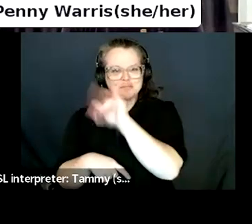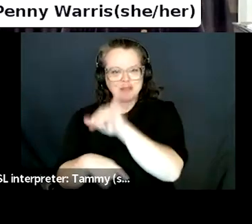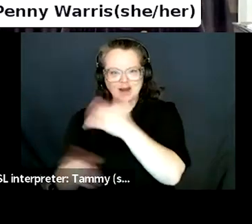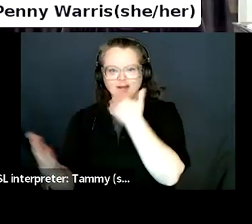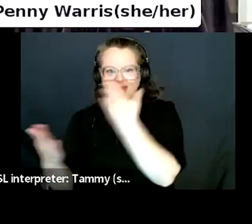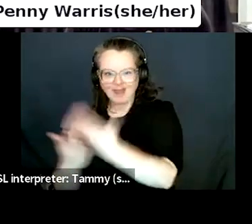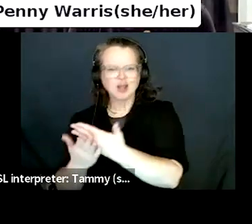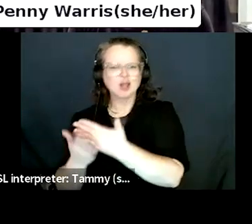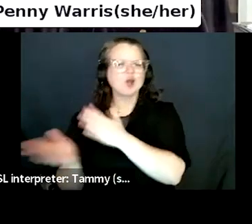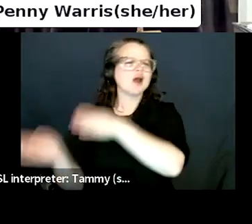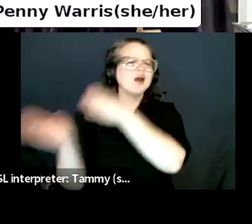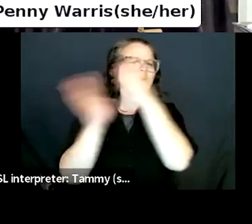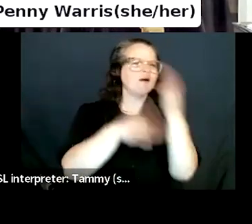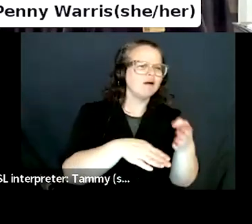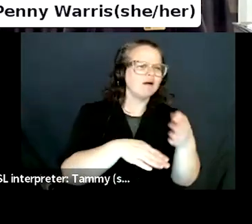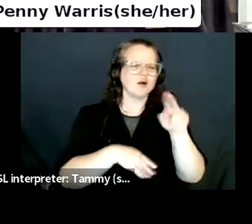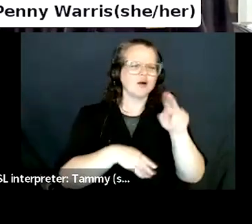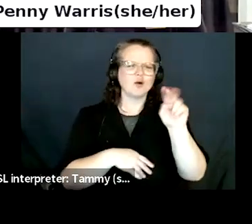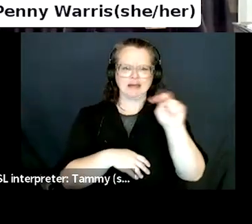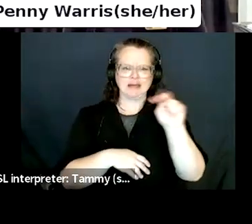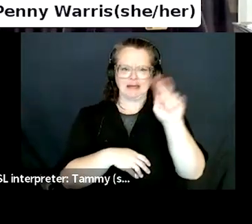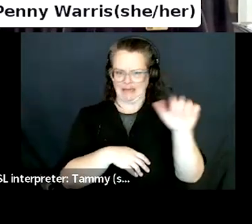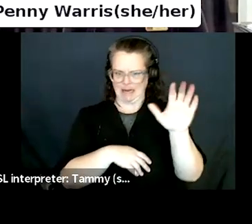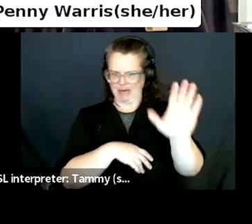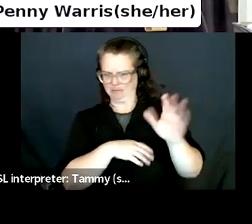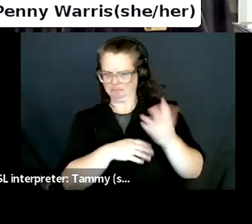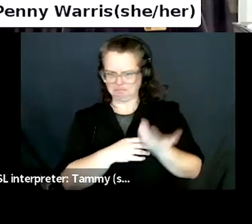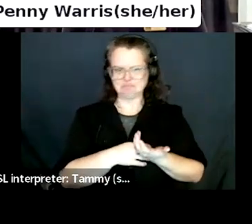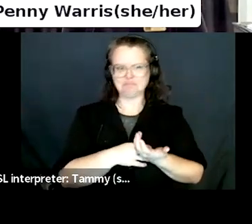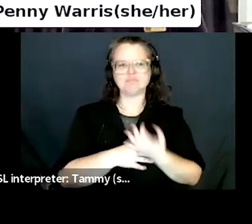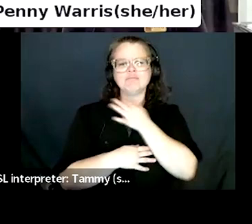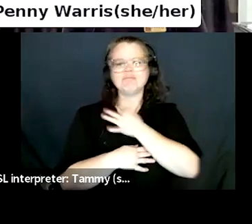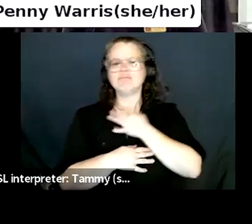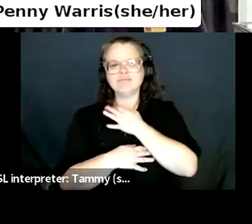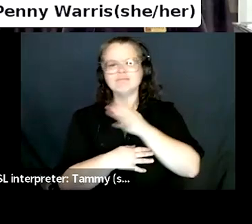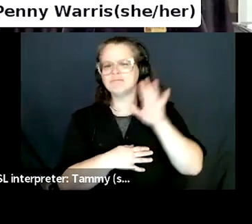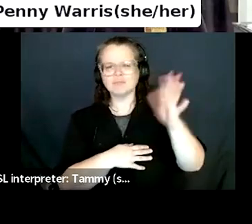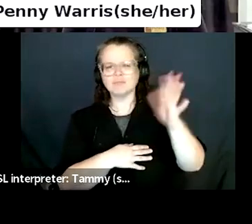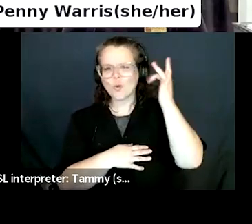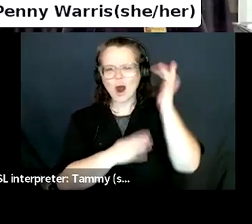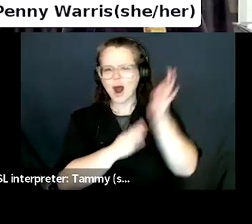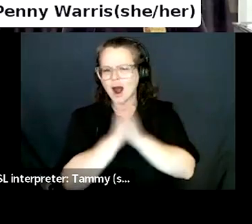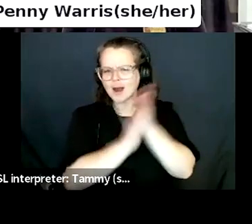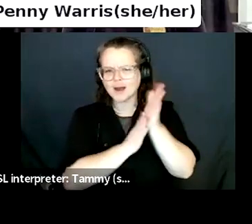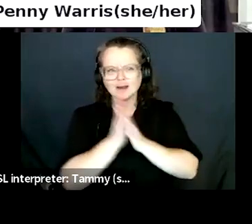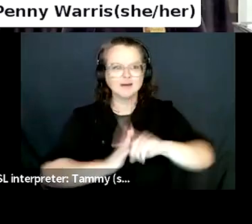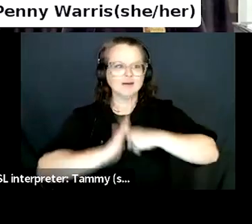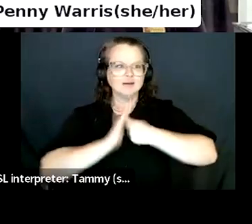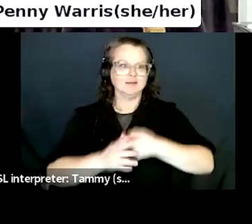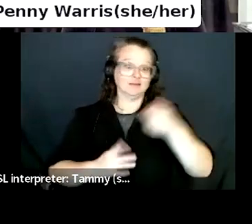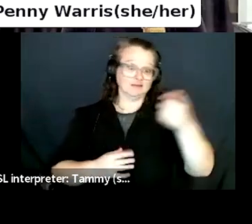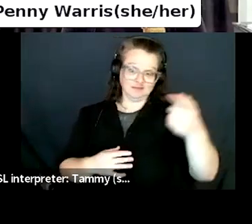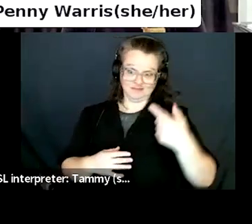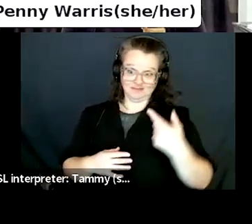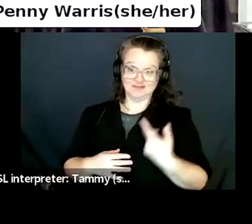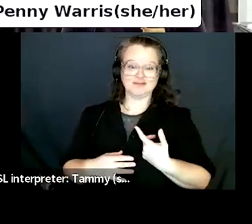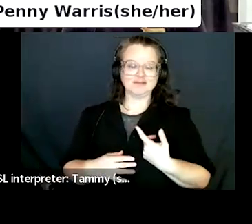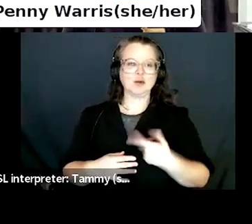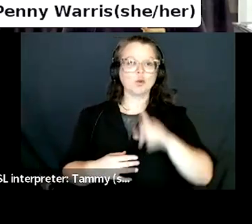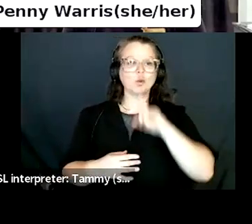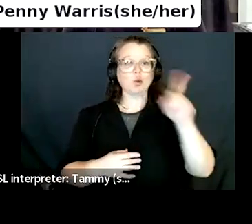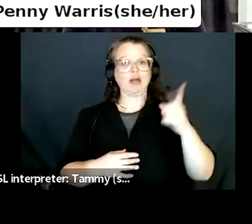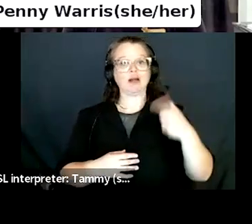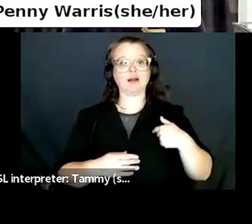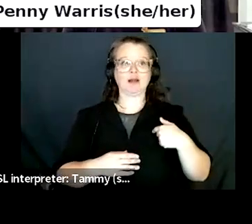Um, so I got into book selling by getting a job. My first book job was at